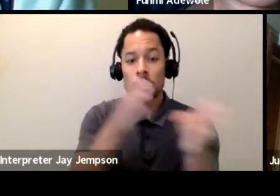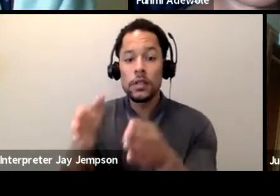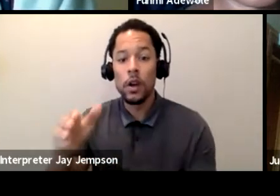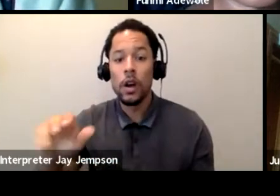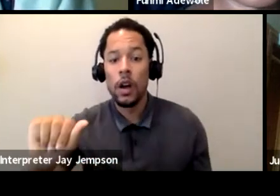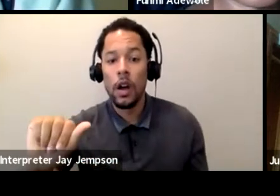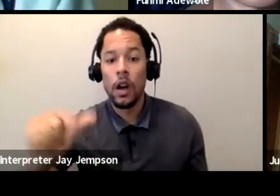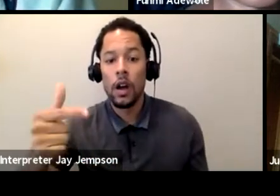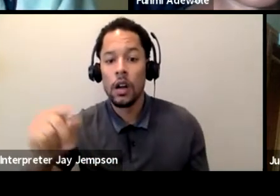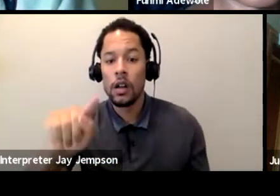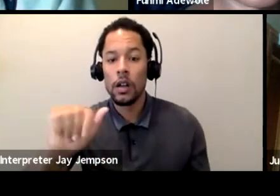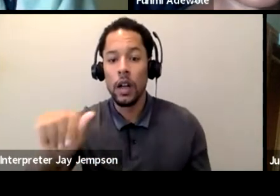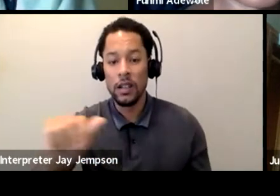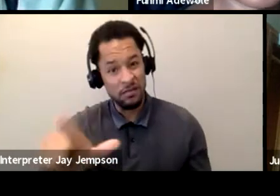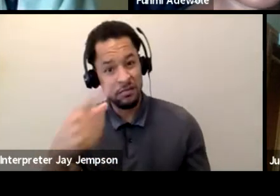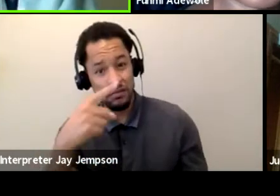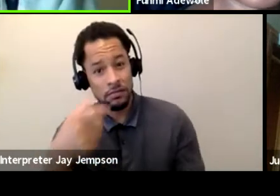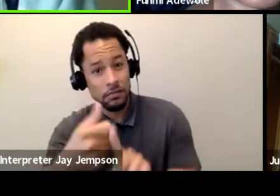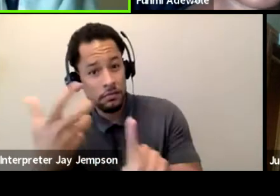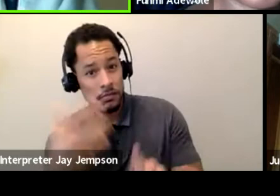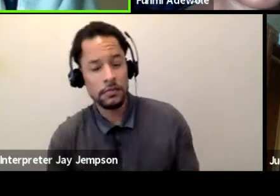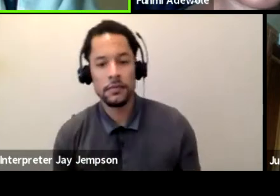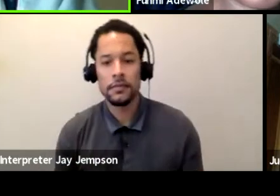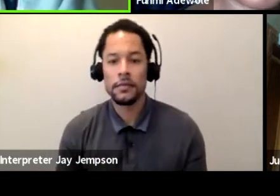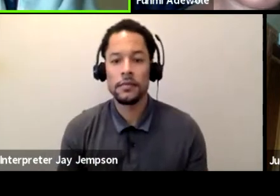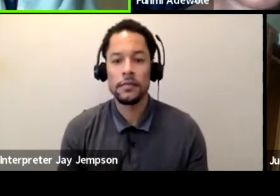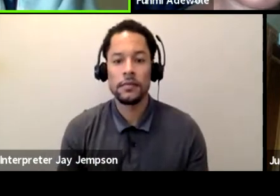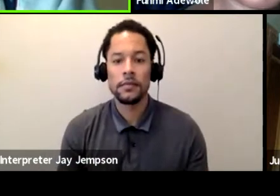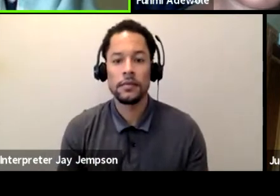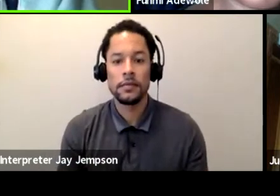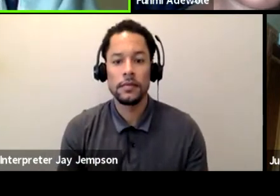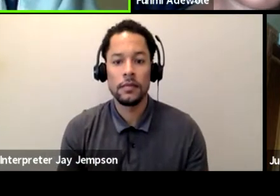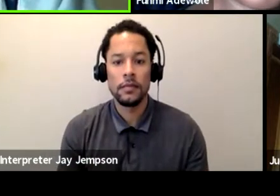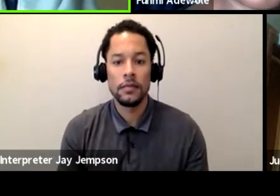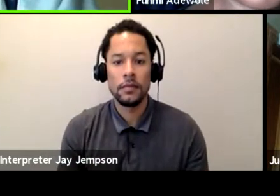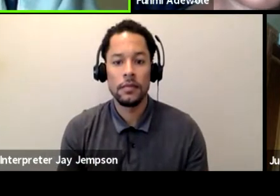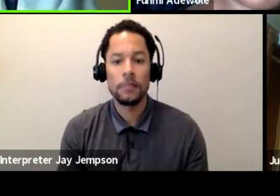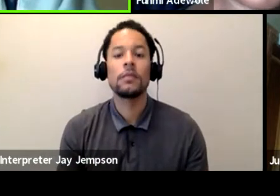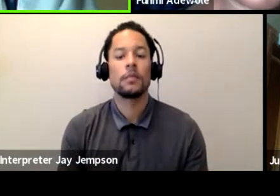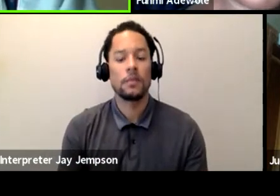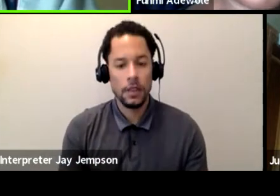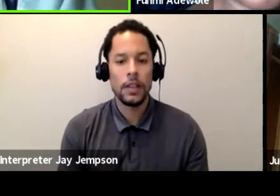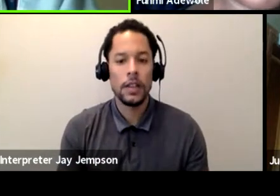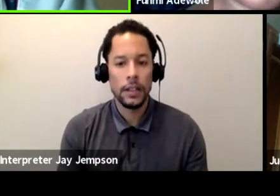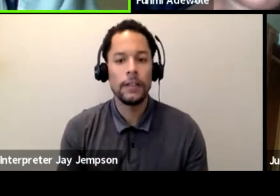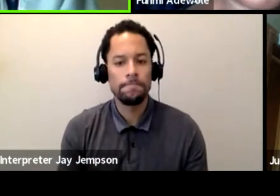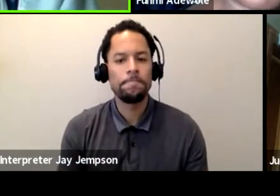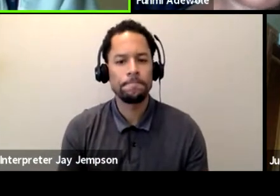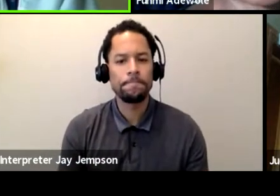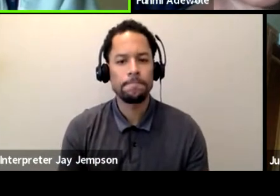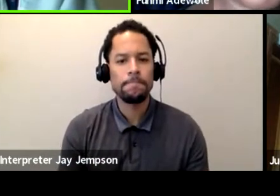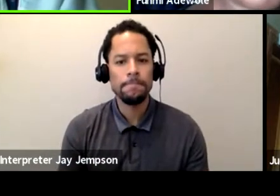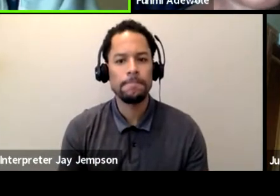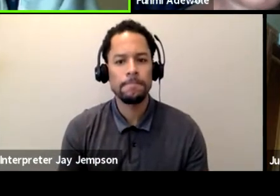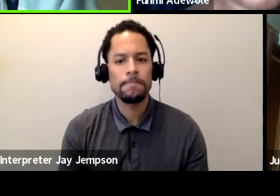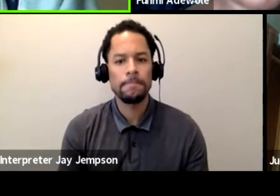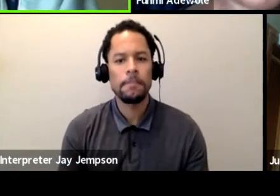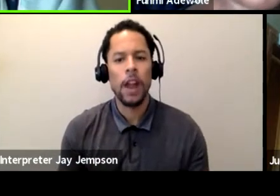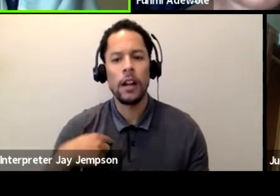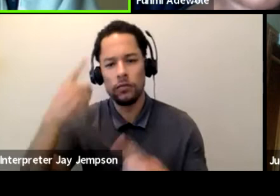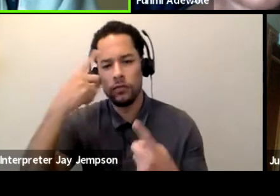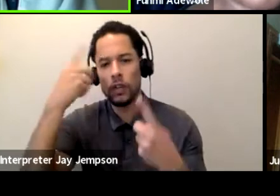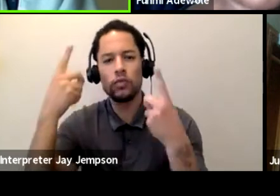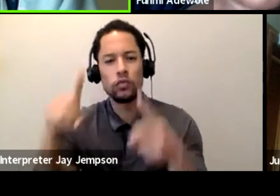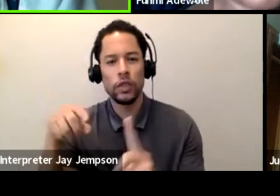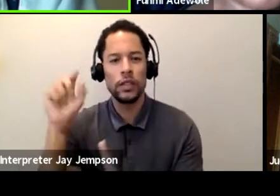Aganza is over. Yeah, I think Fumi, you covered a great breadth of what I also agree dramaturgy is